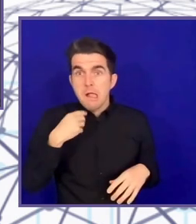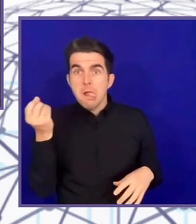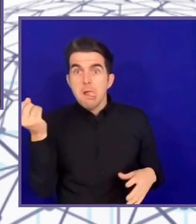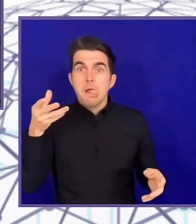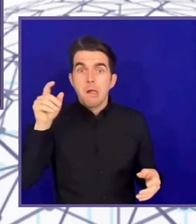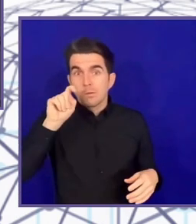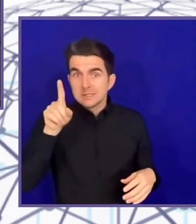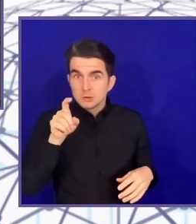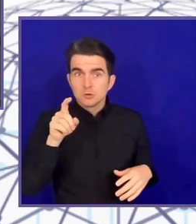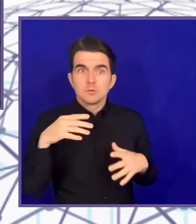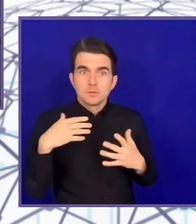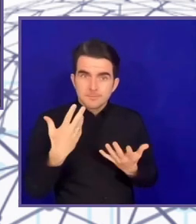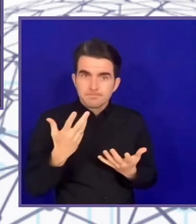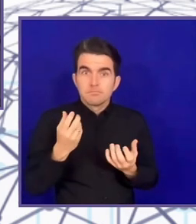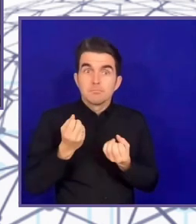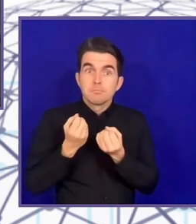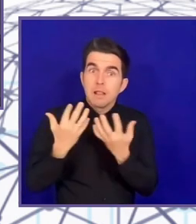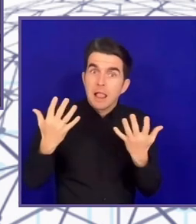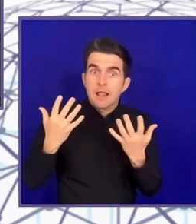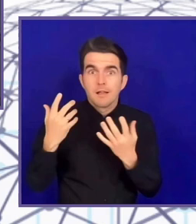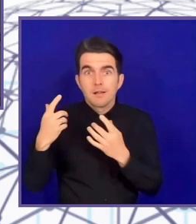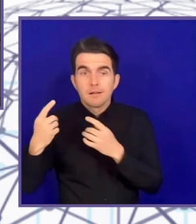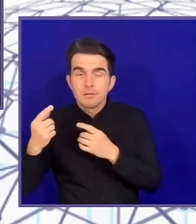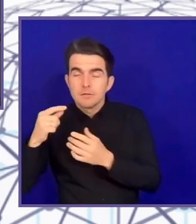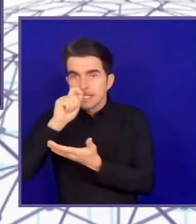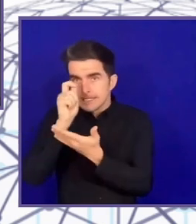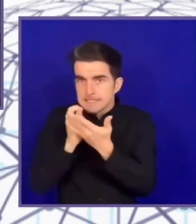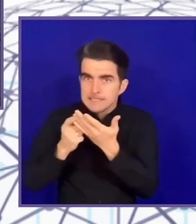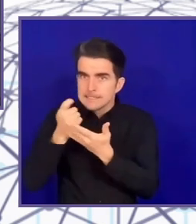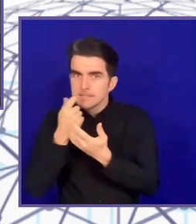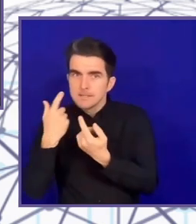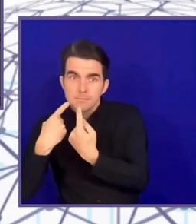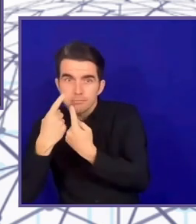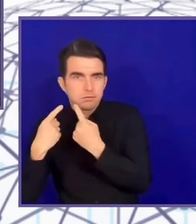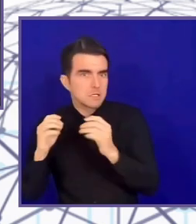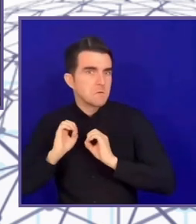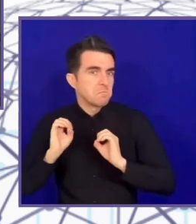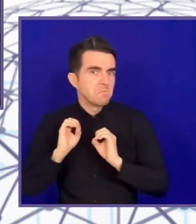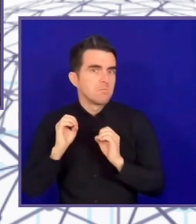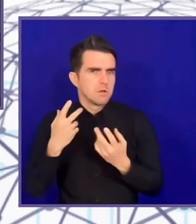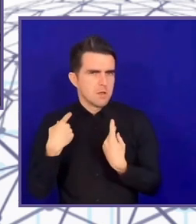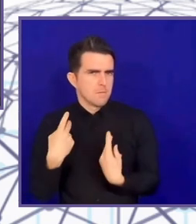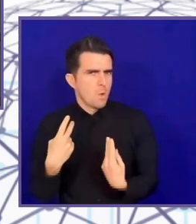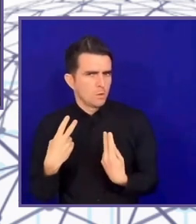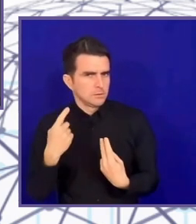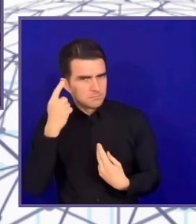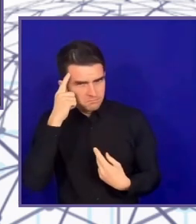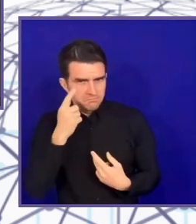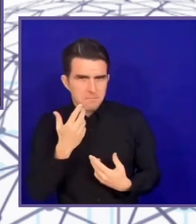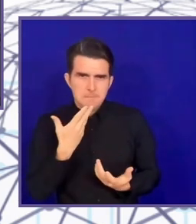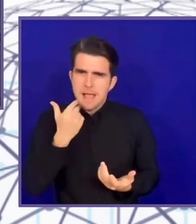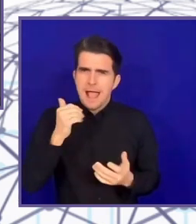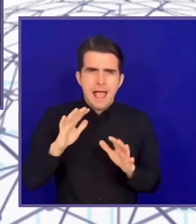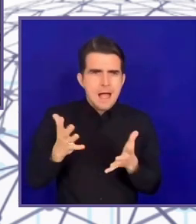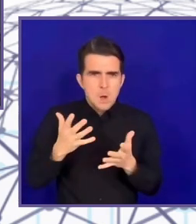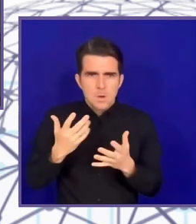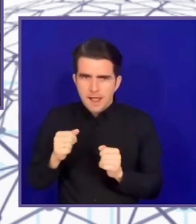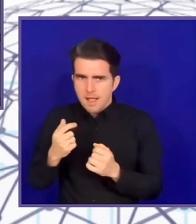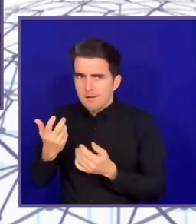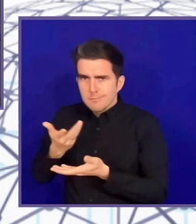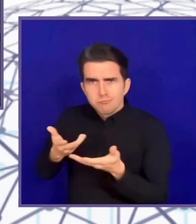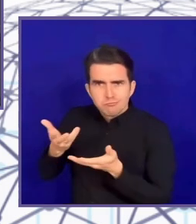facilitate this conversation between designers and disabled people, especially because of the diversity of